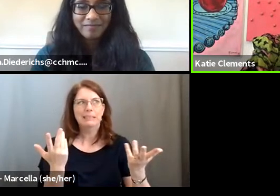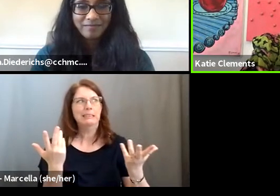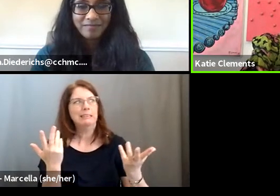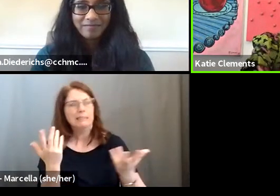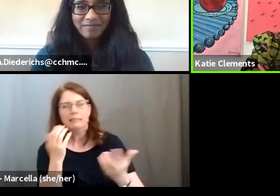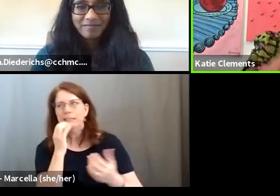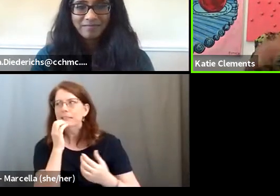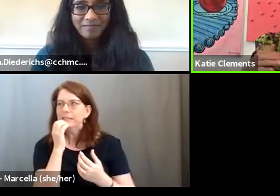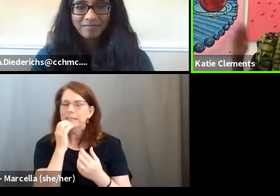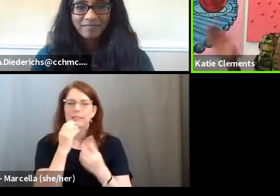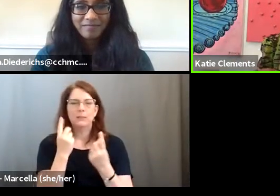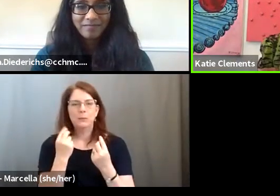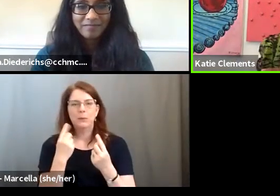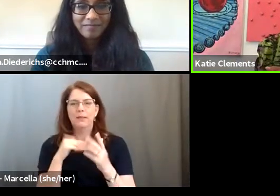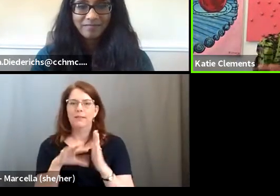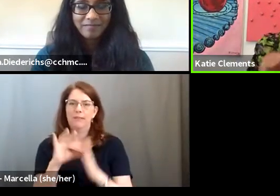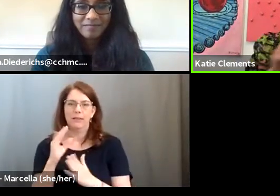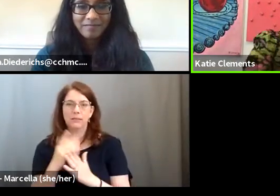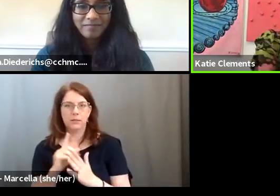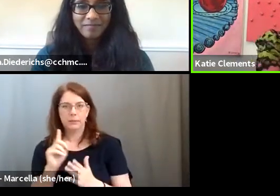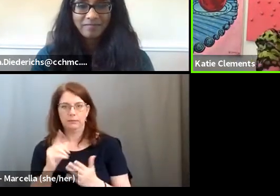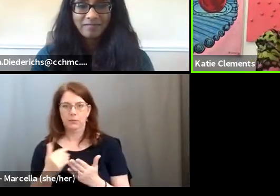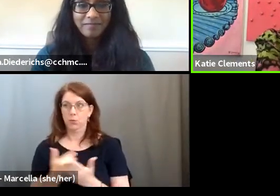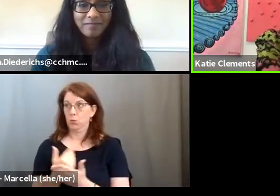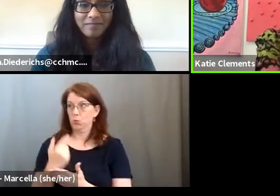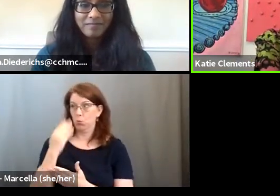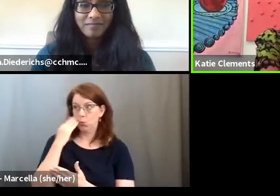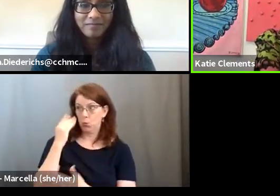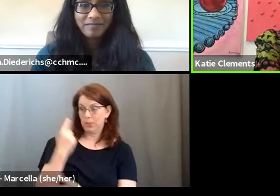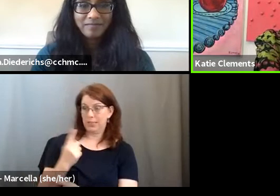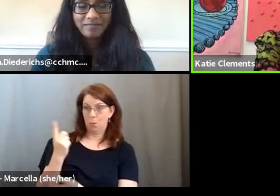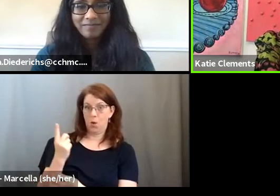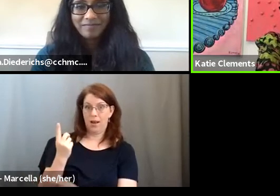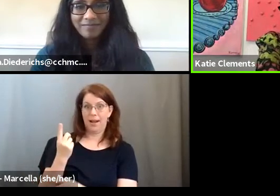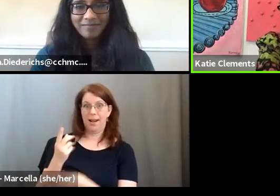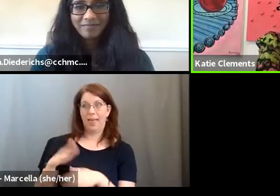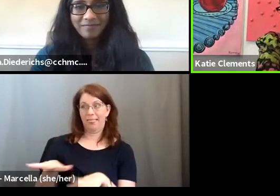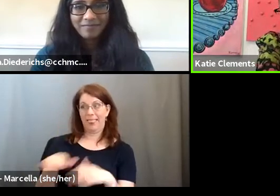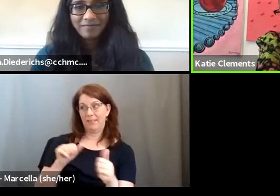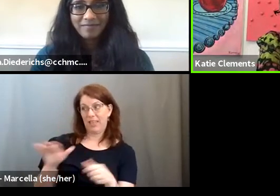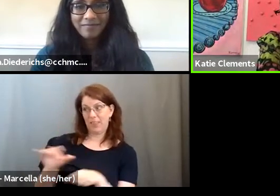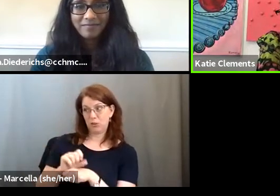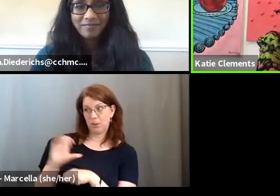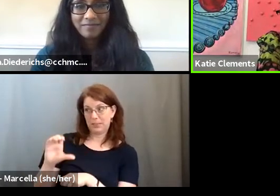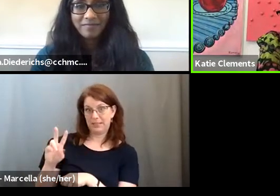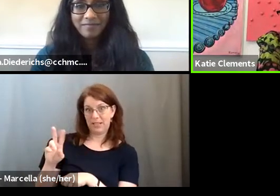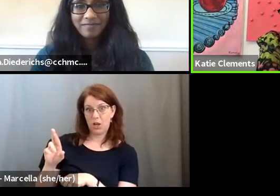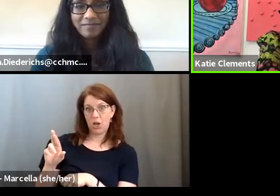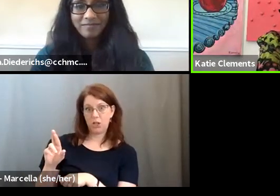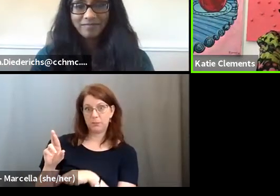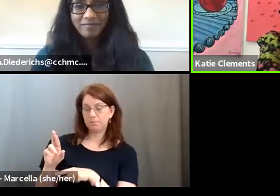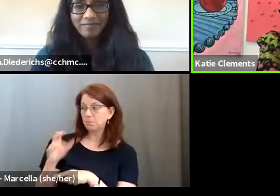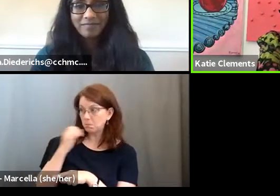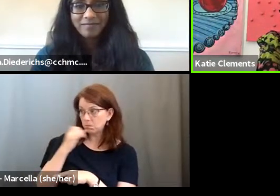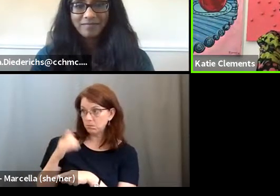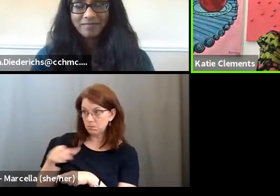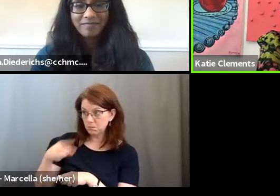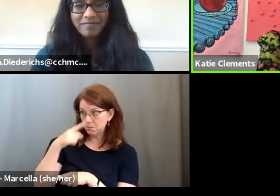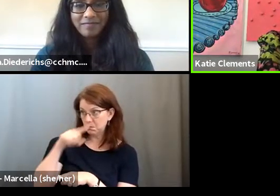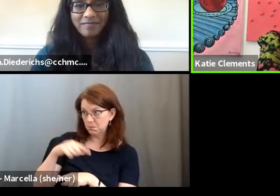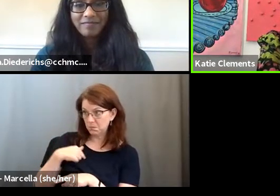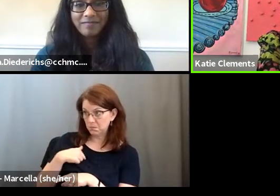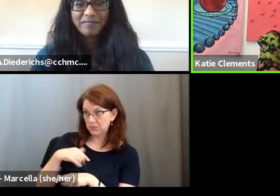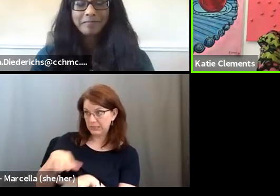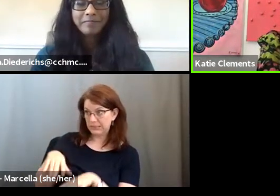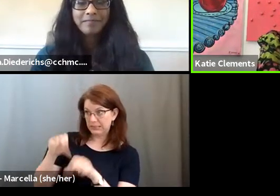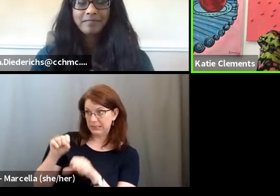another, another job, knew of somebody else who was leaving their job at CVR, called them up and said, do you think I can get your